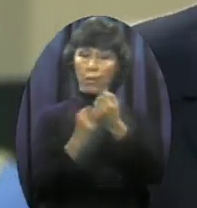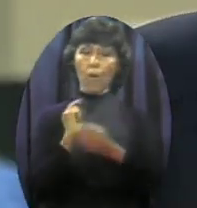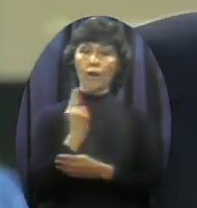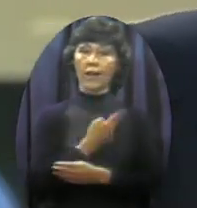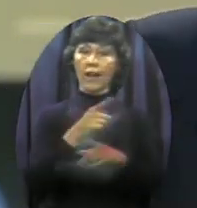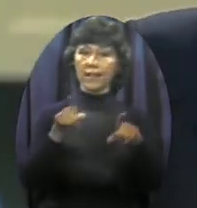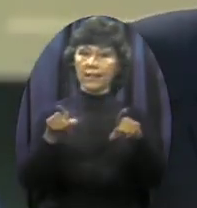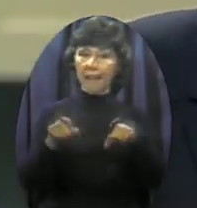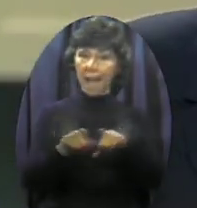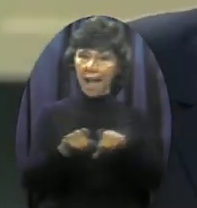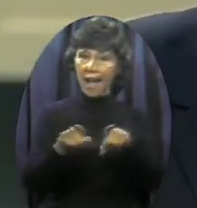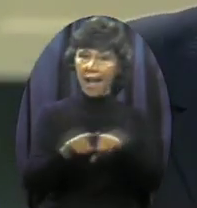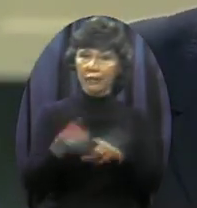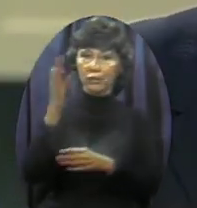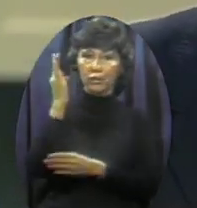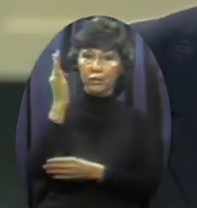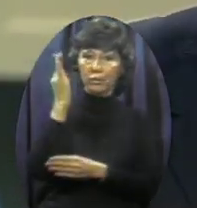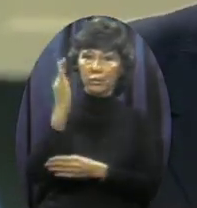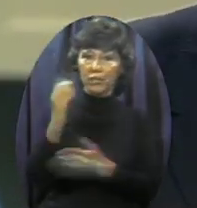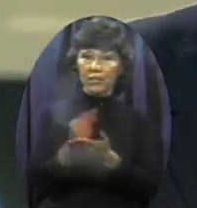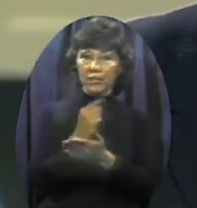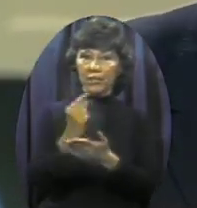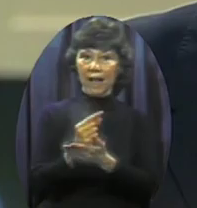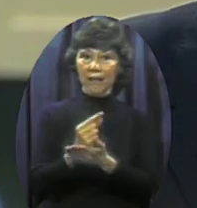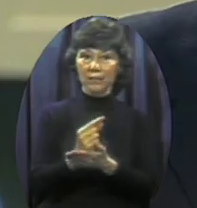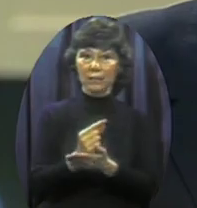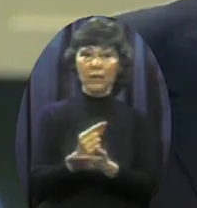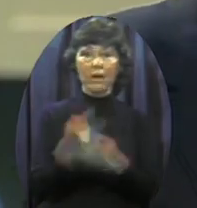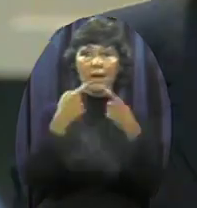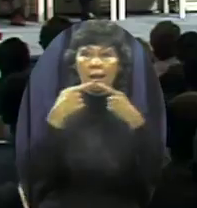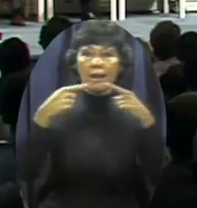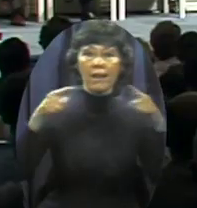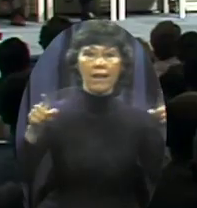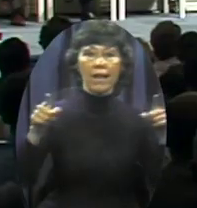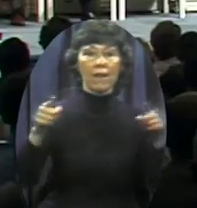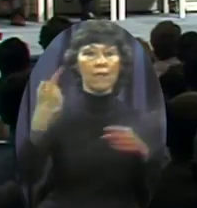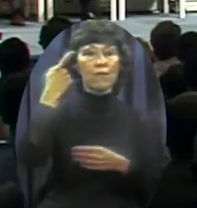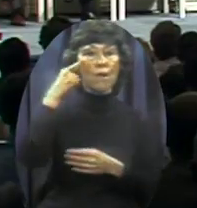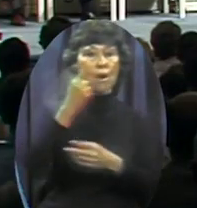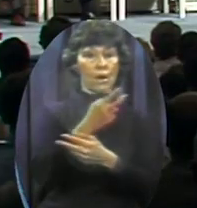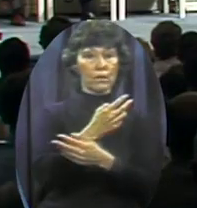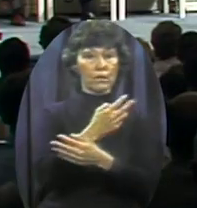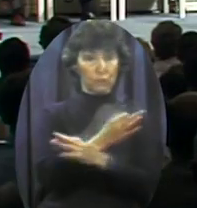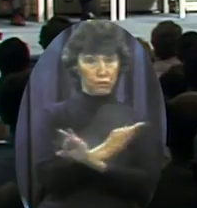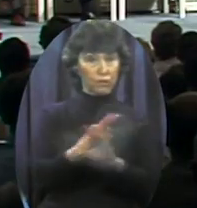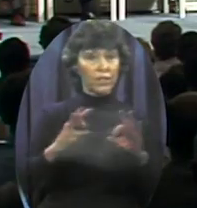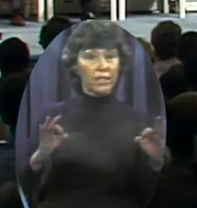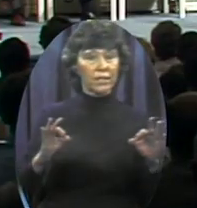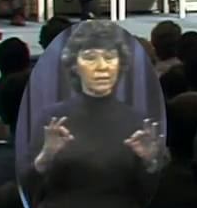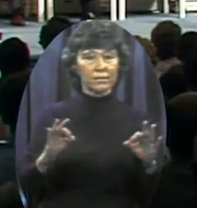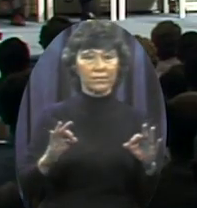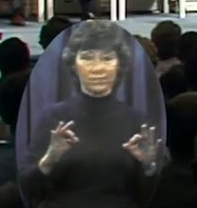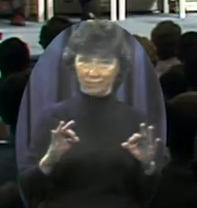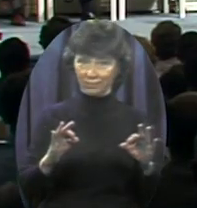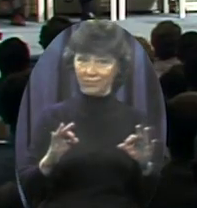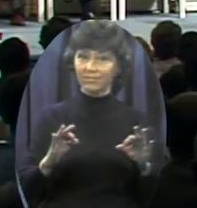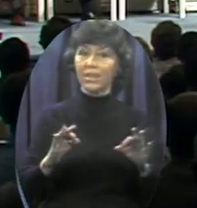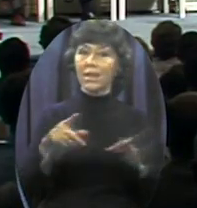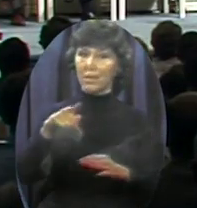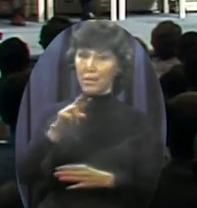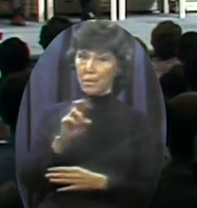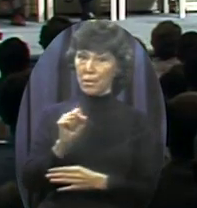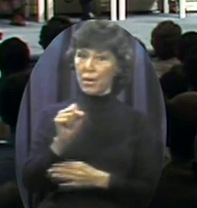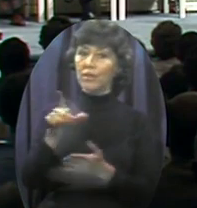out for religious freedom It should be the media The press Because if we fail in our efforts To turn this nation around